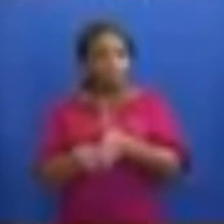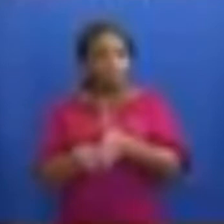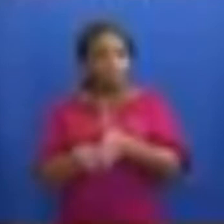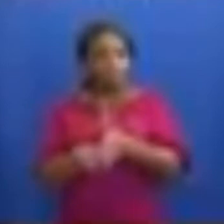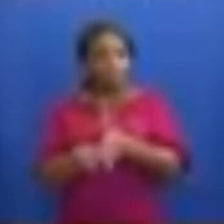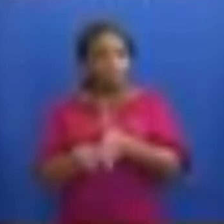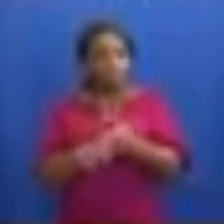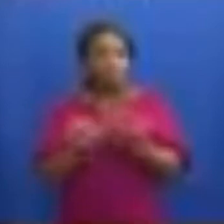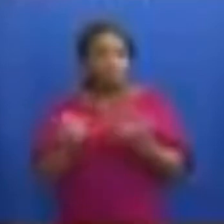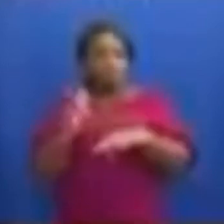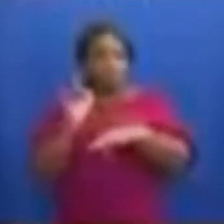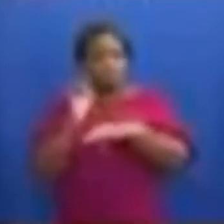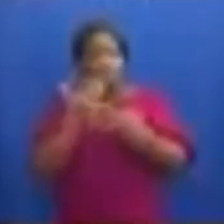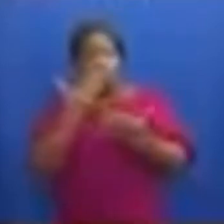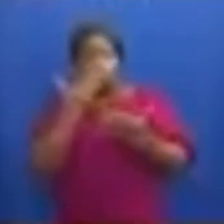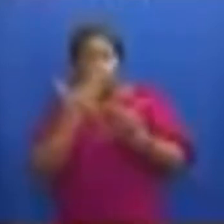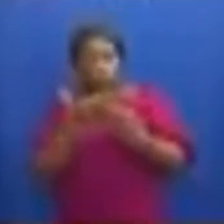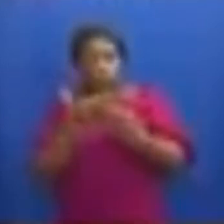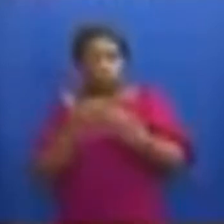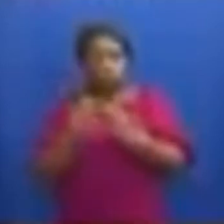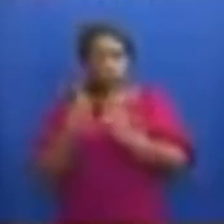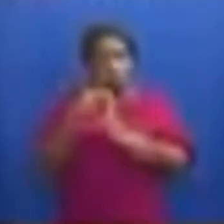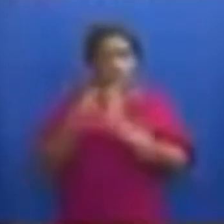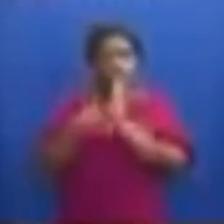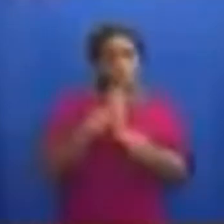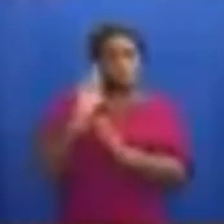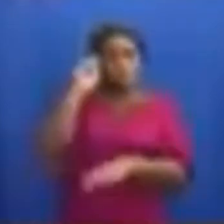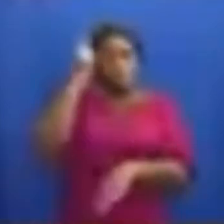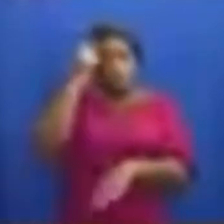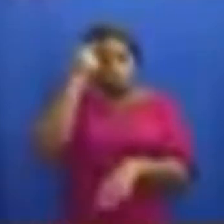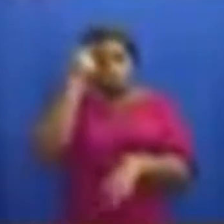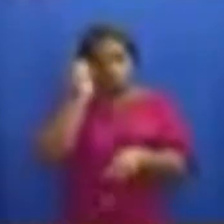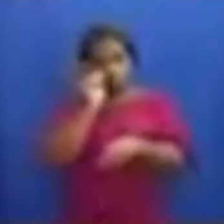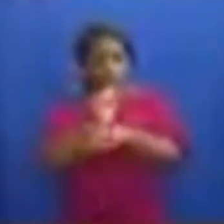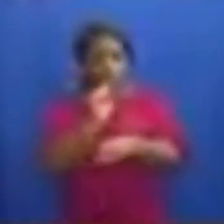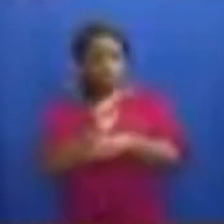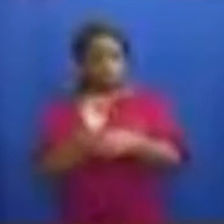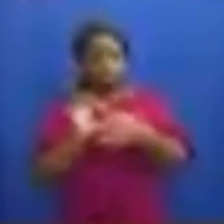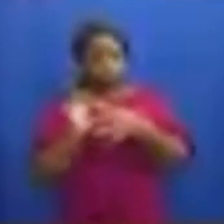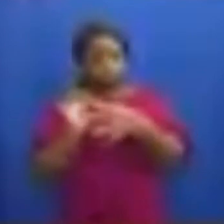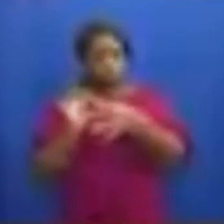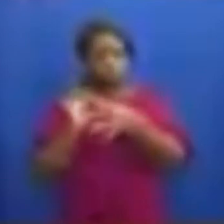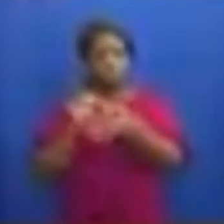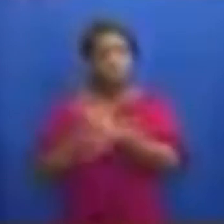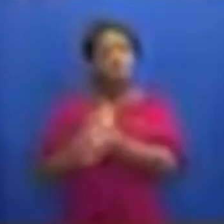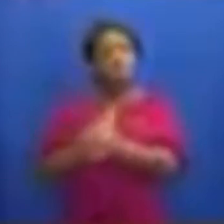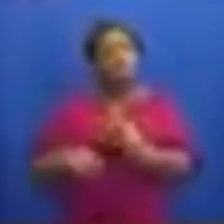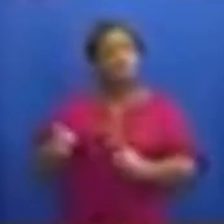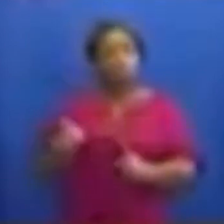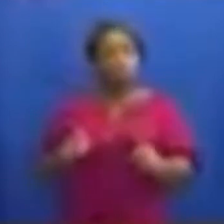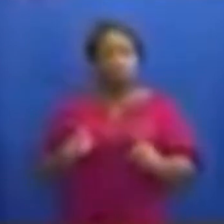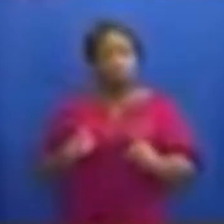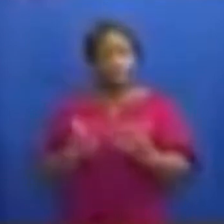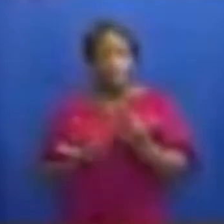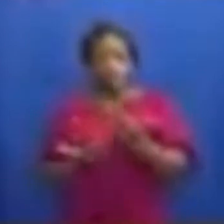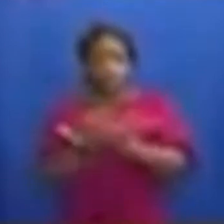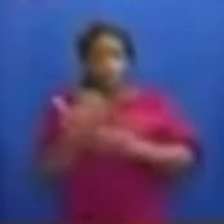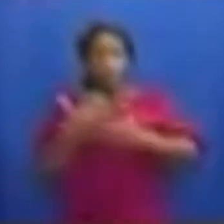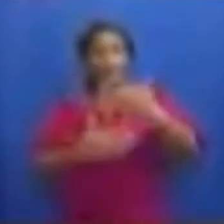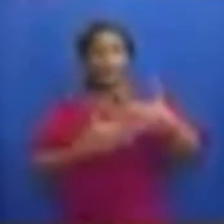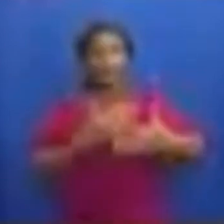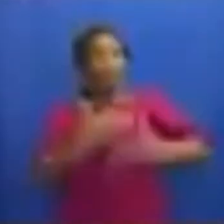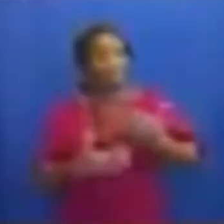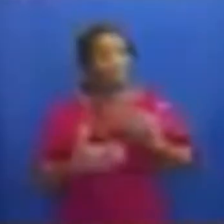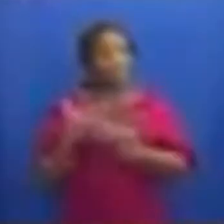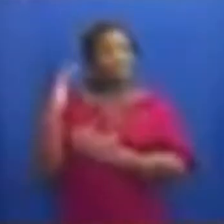By competitiveness of government policies, the cooperation of you, the Ghanaian people, and by the grace of God,